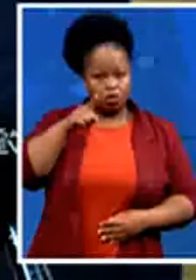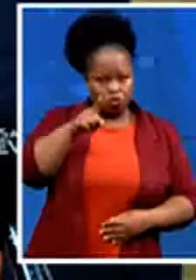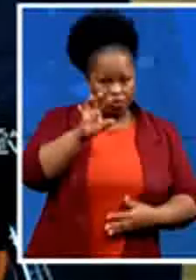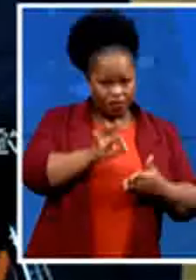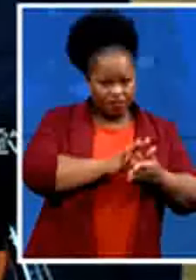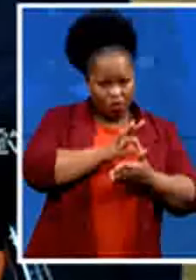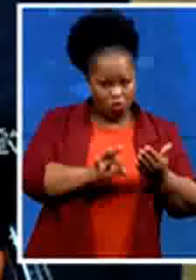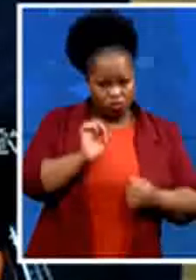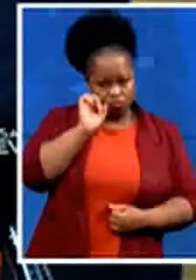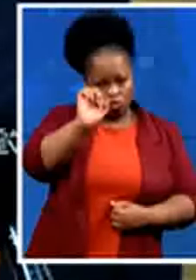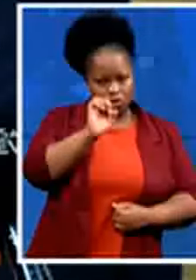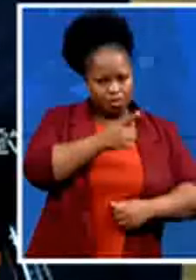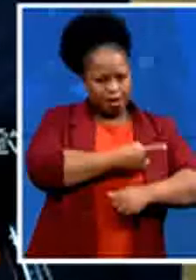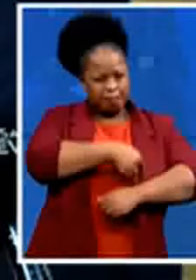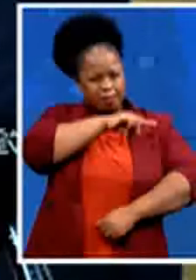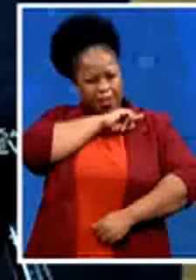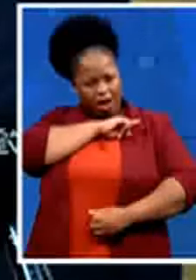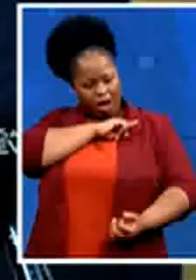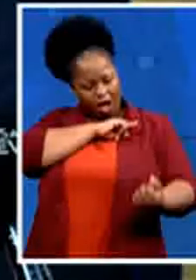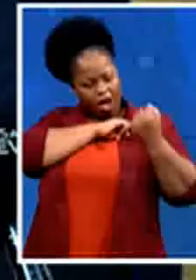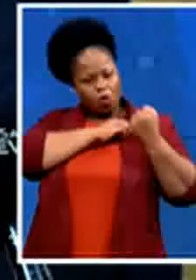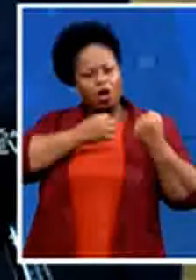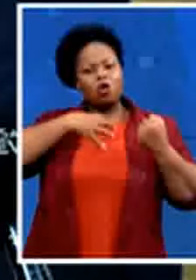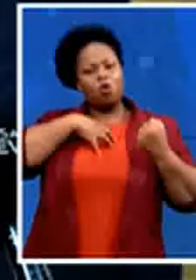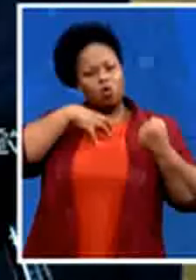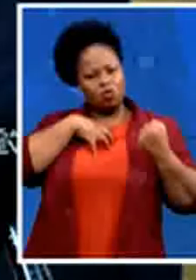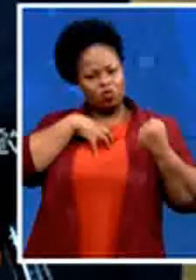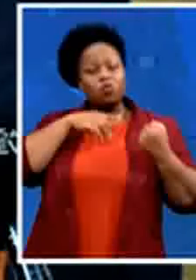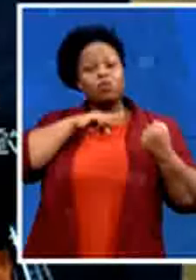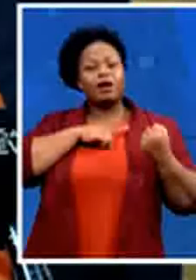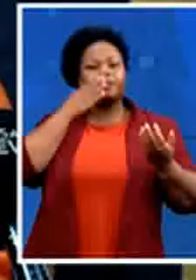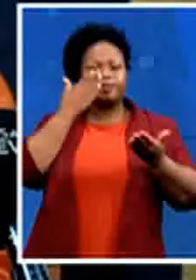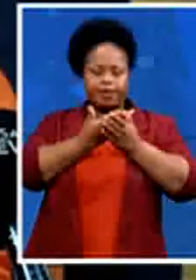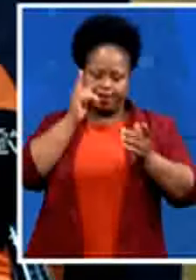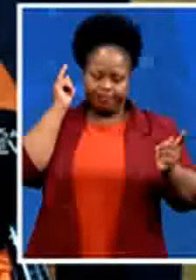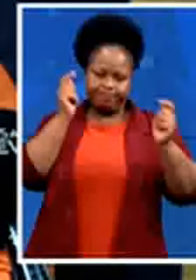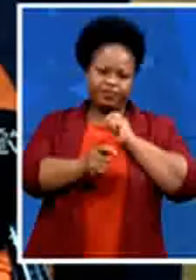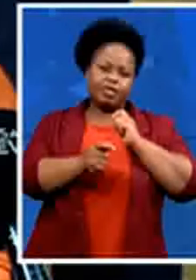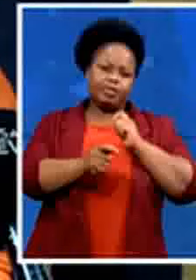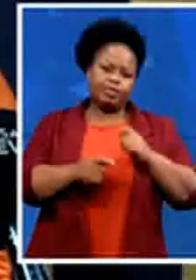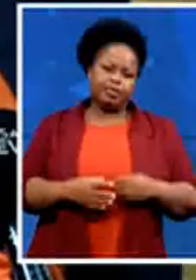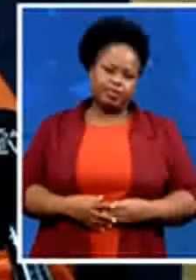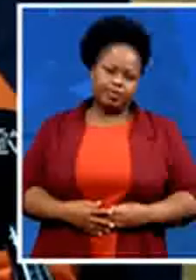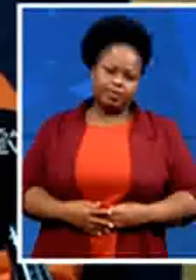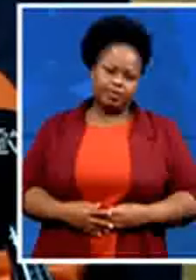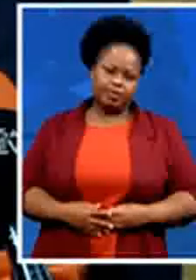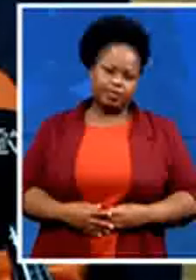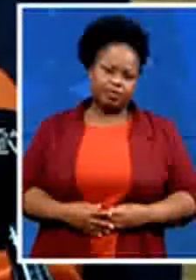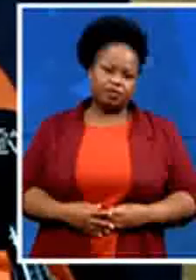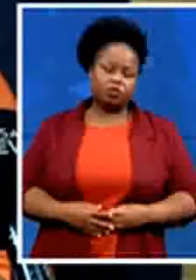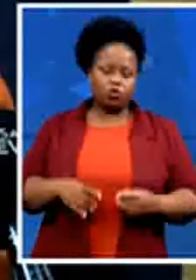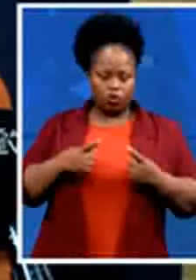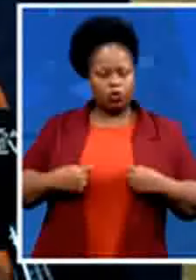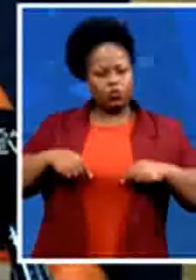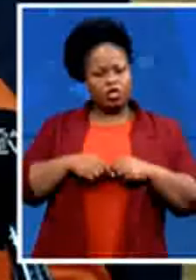can use your vote to bring about change yes and it's good we say to to to south africans